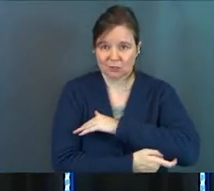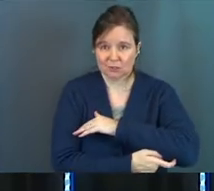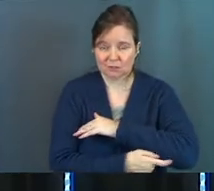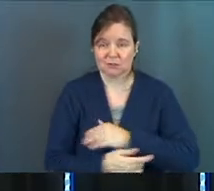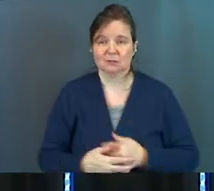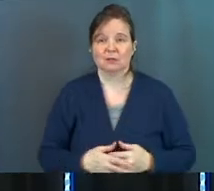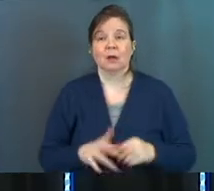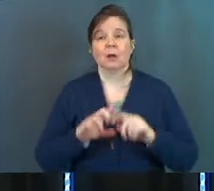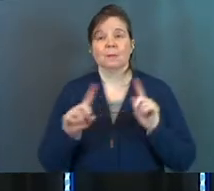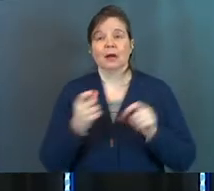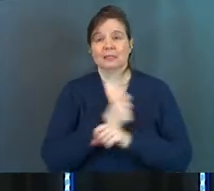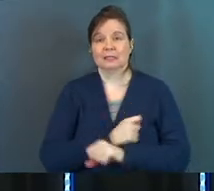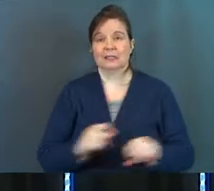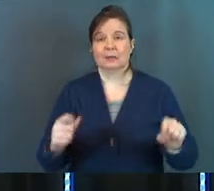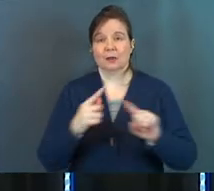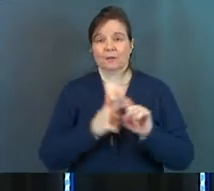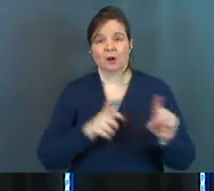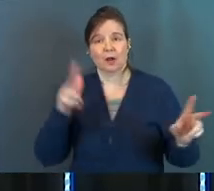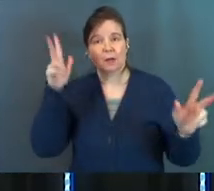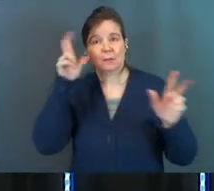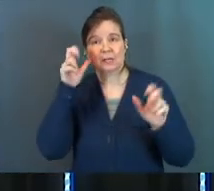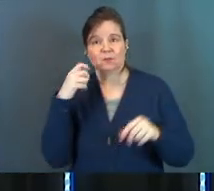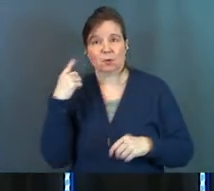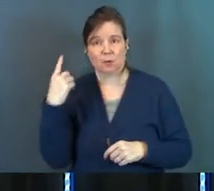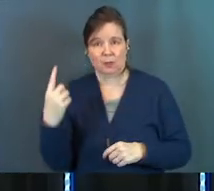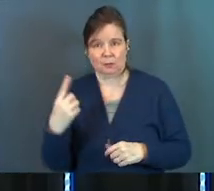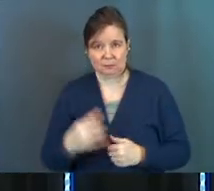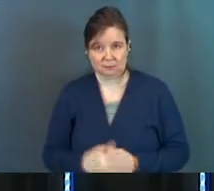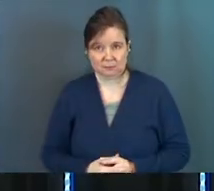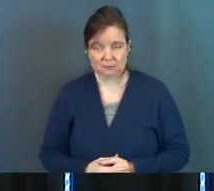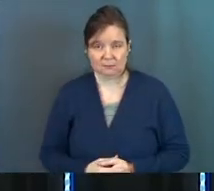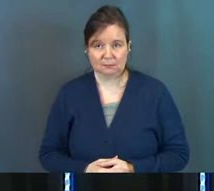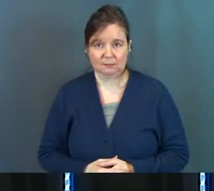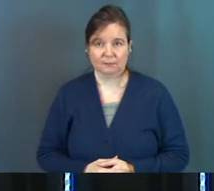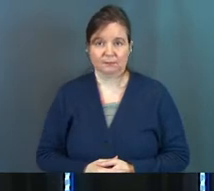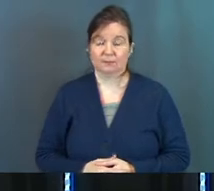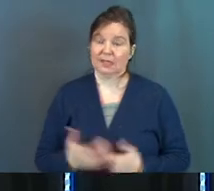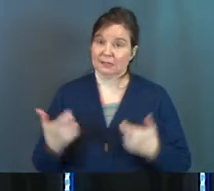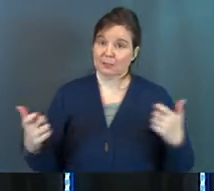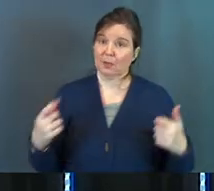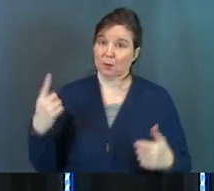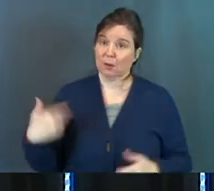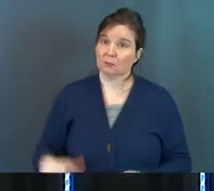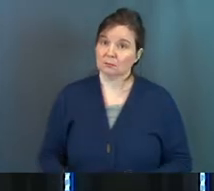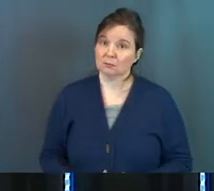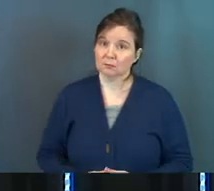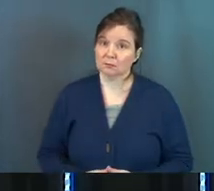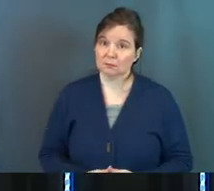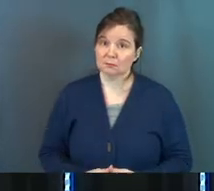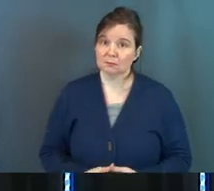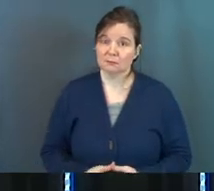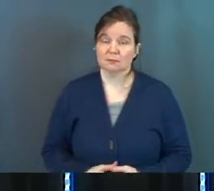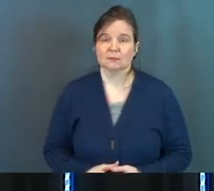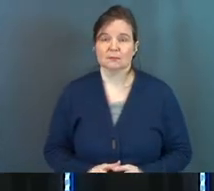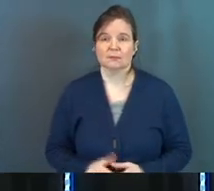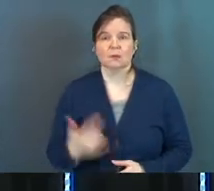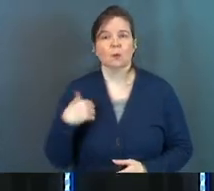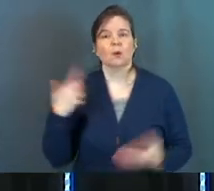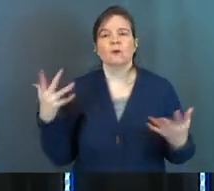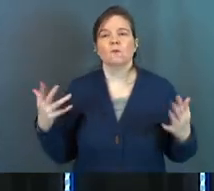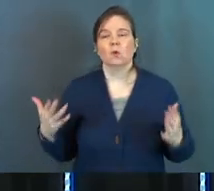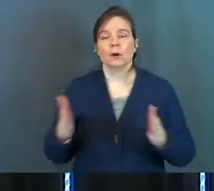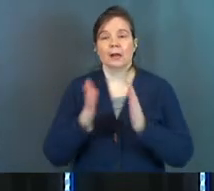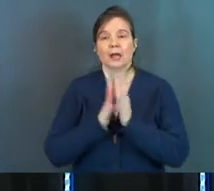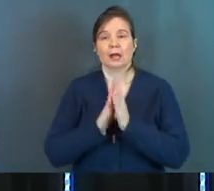but deliver me from the evil one. That's a big one. So we've